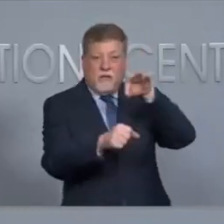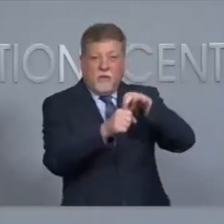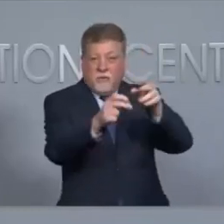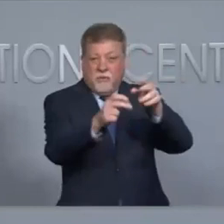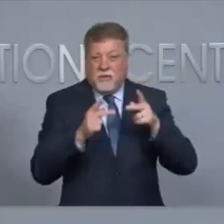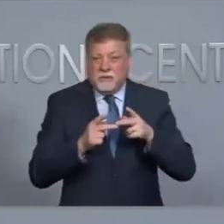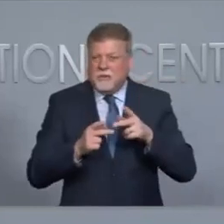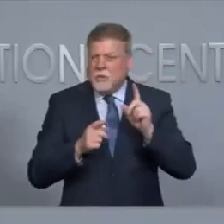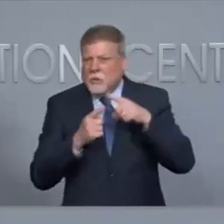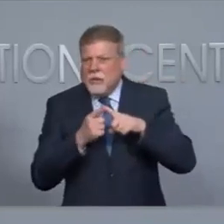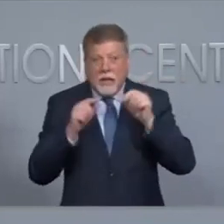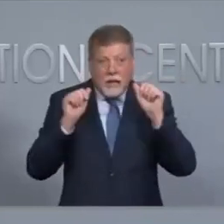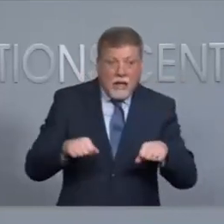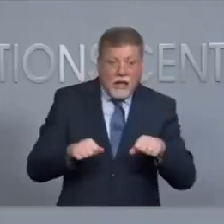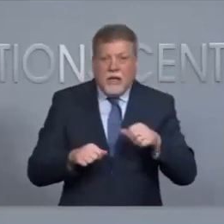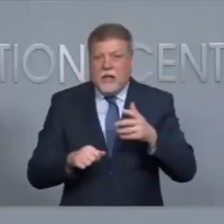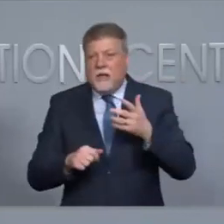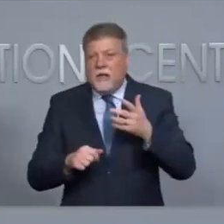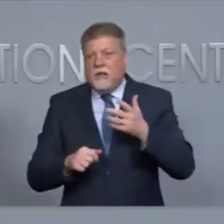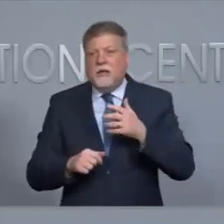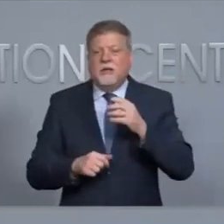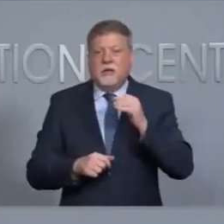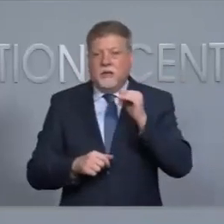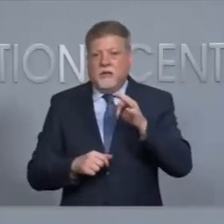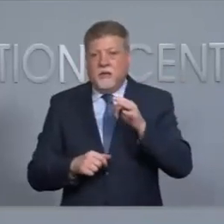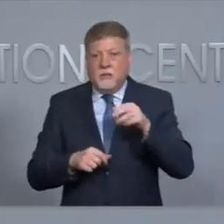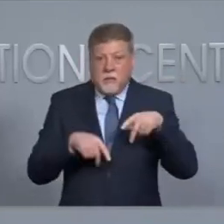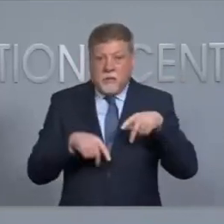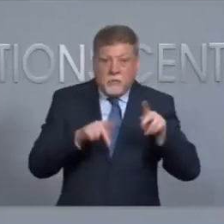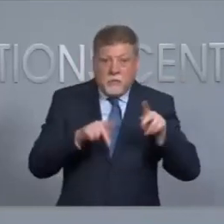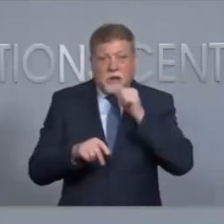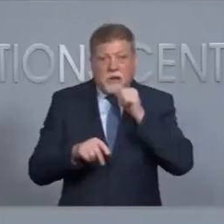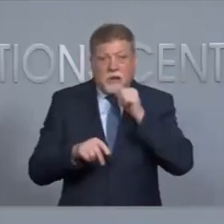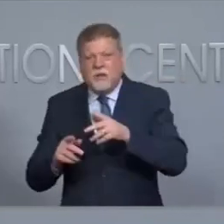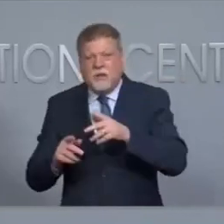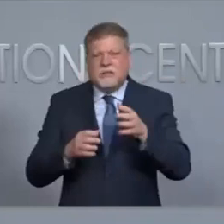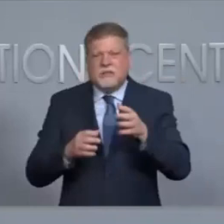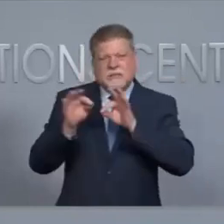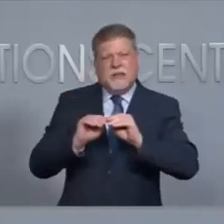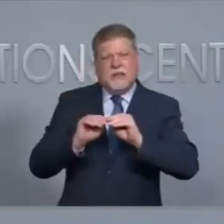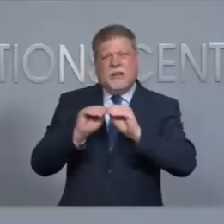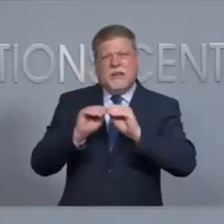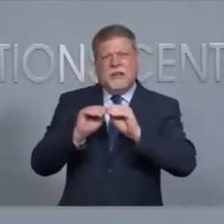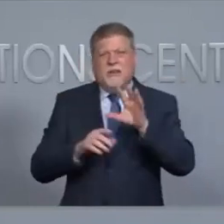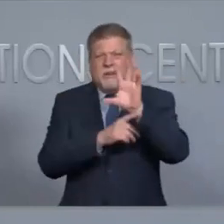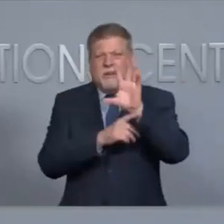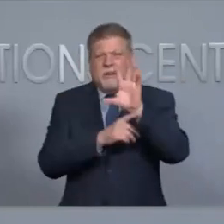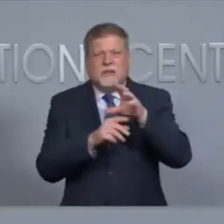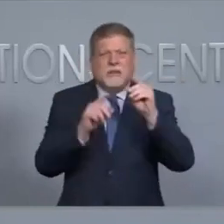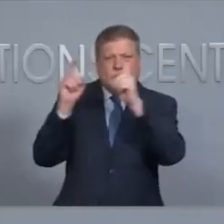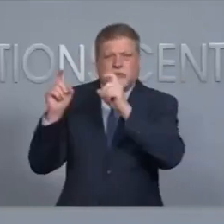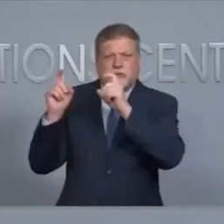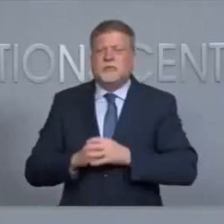circumstance ballot selfies are not allowed but when can they actually take photographs? Thanks